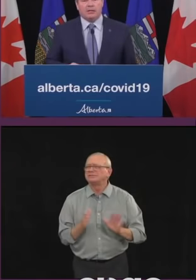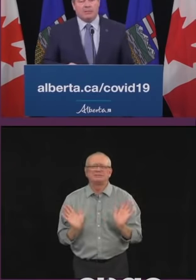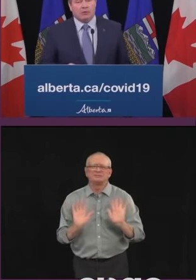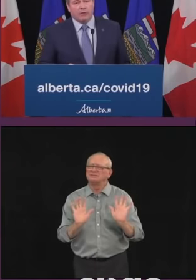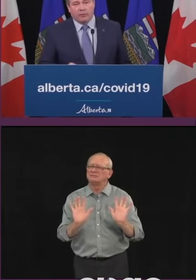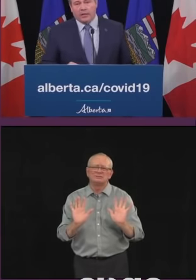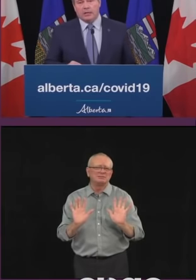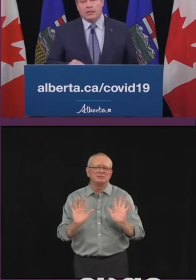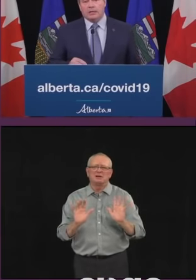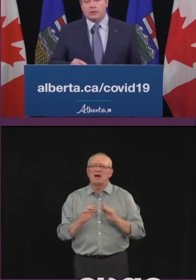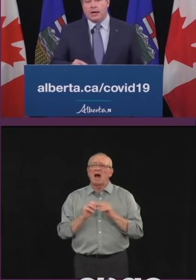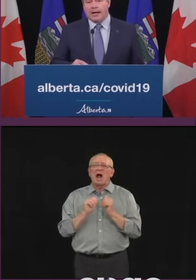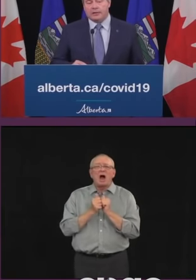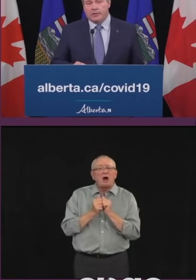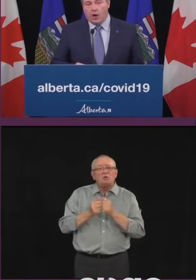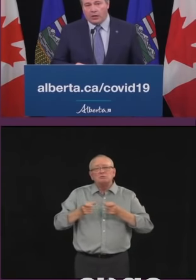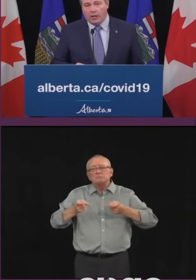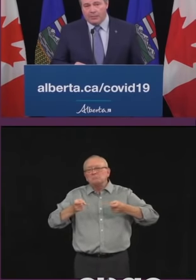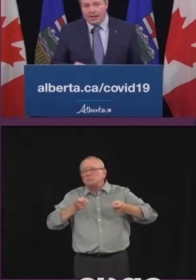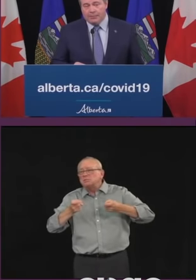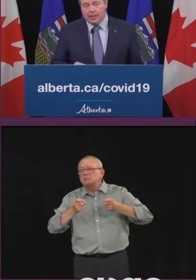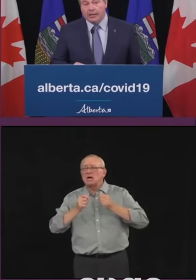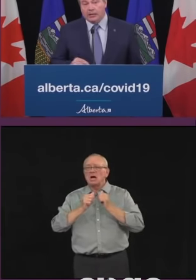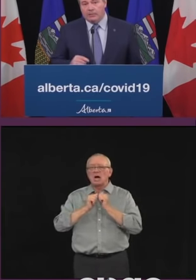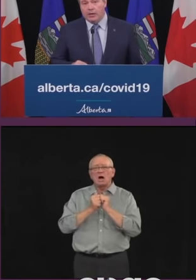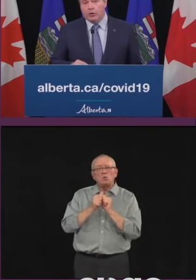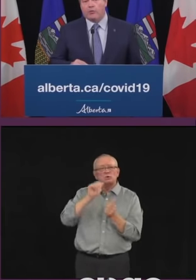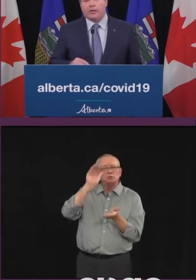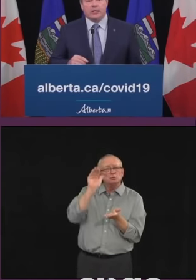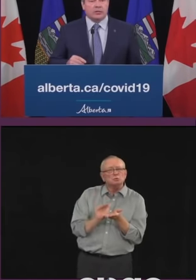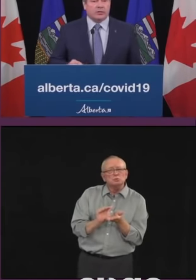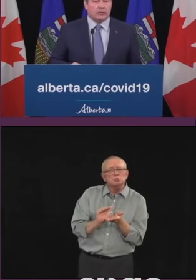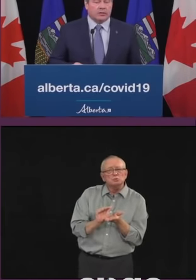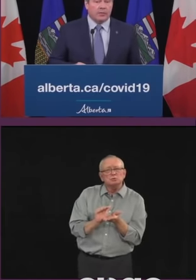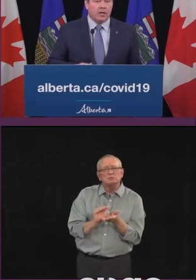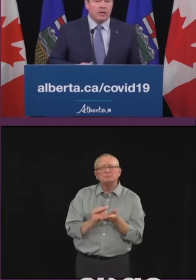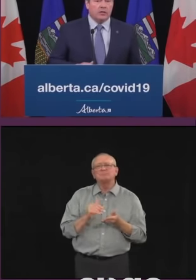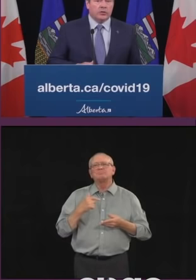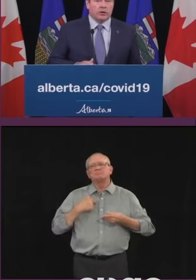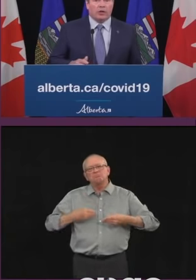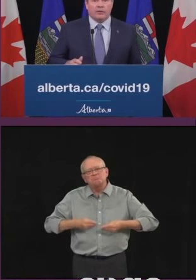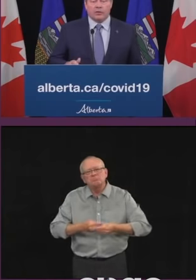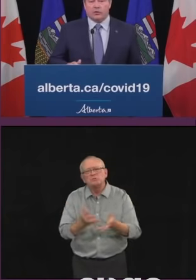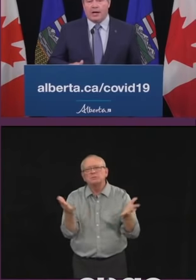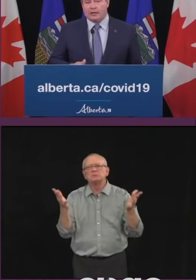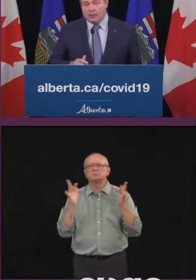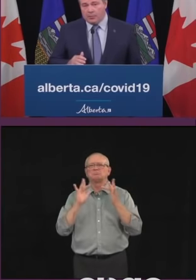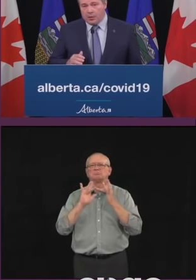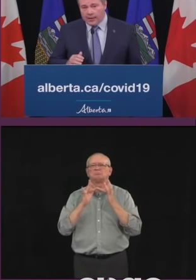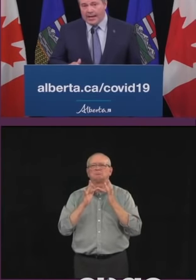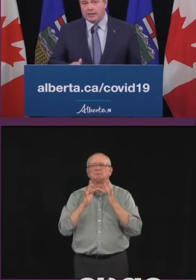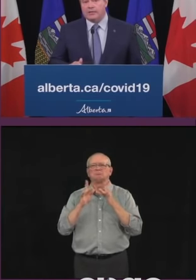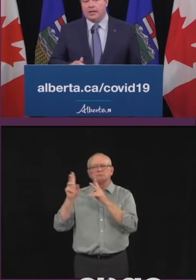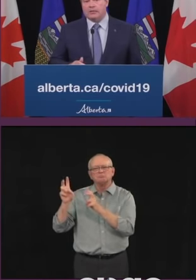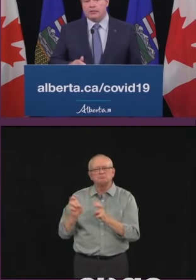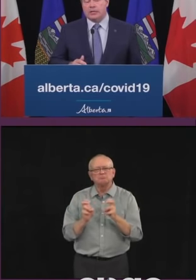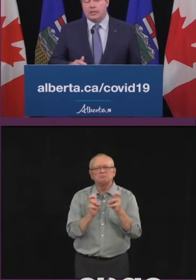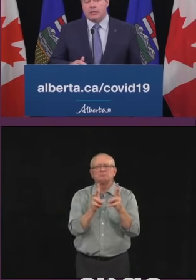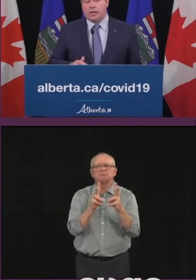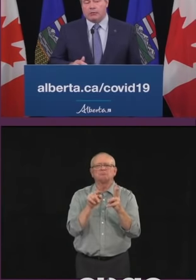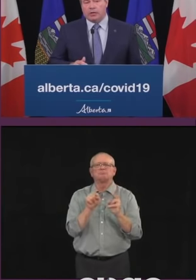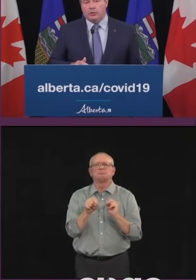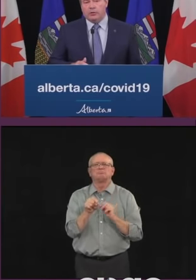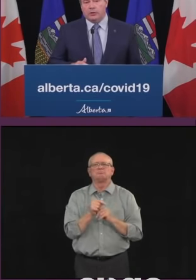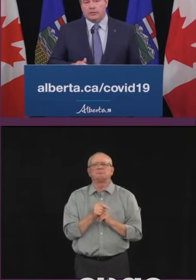manage the pandemic we've created an interactive online map and an email notification system so that all of us can track the number of active cases